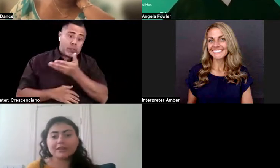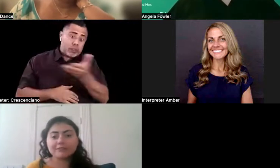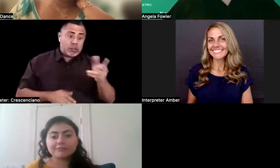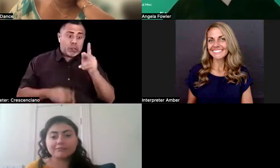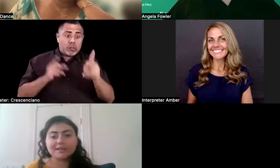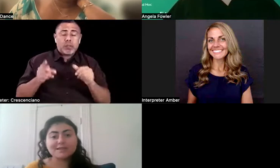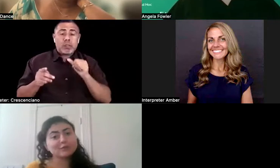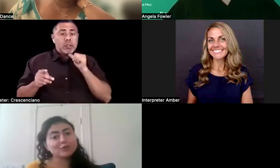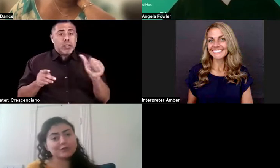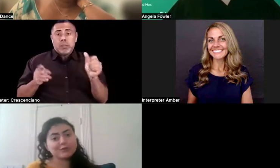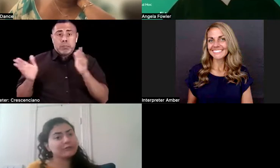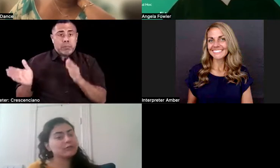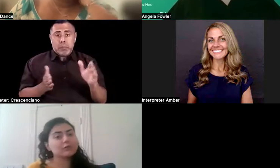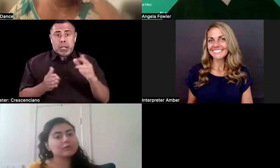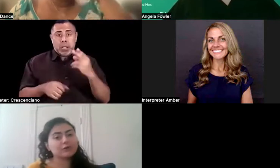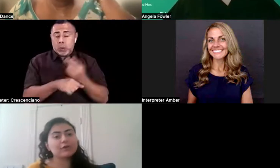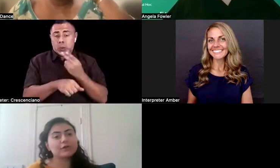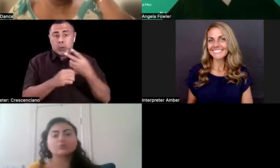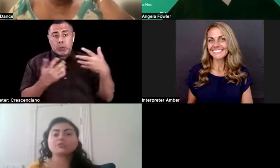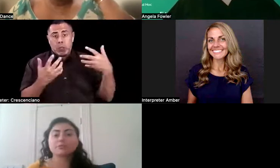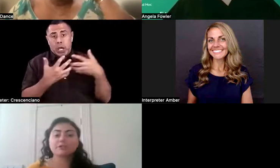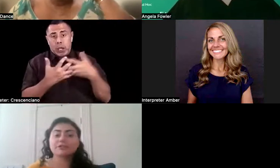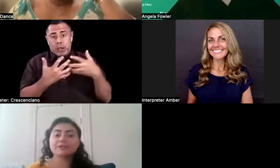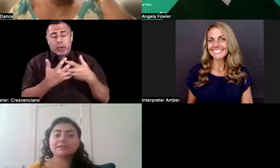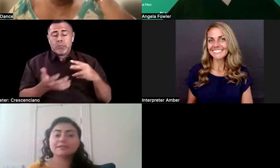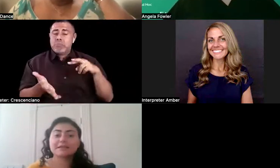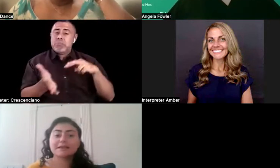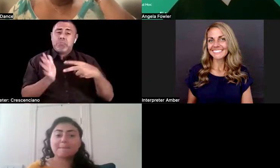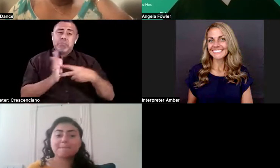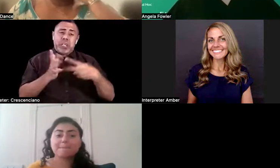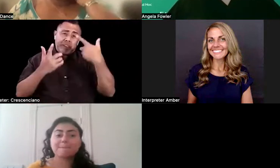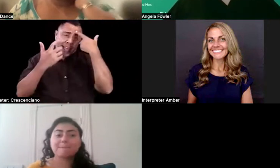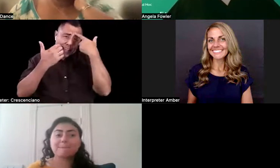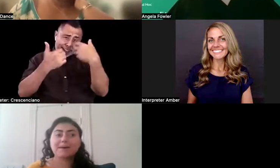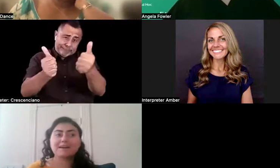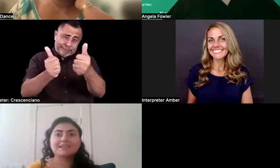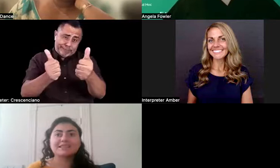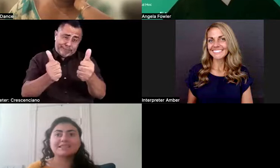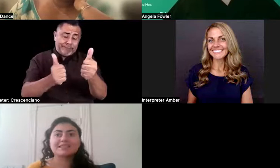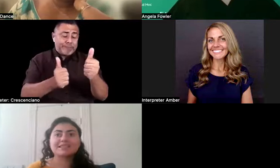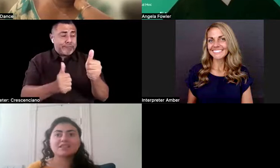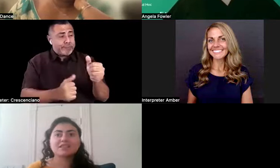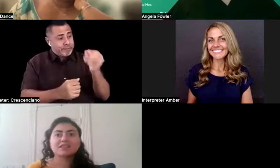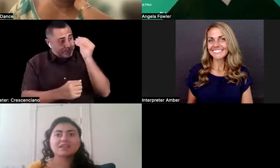I, it's up to you if you want to bring up your disabilities, but